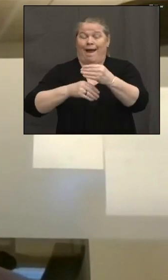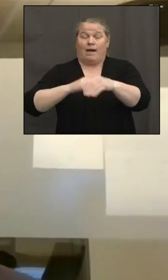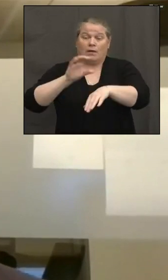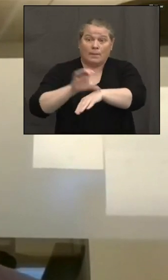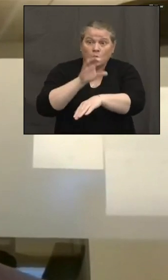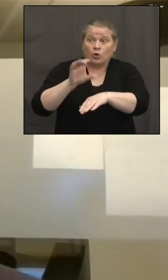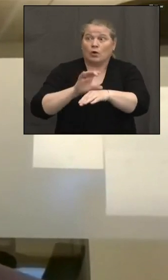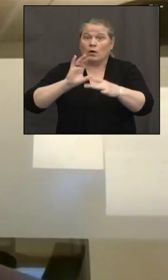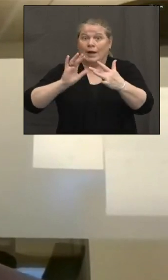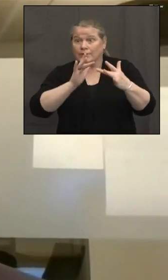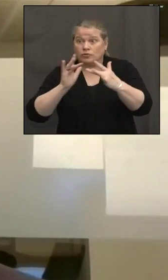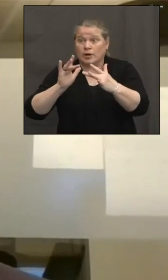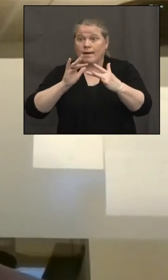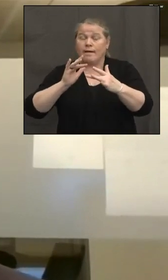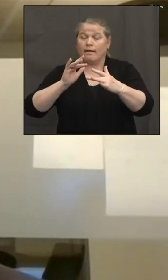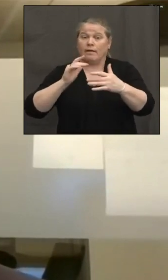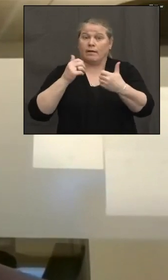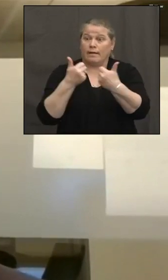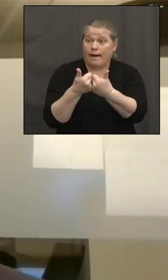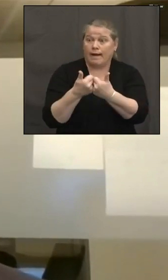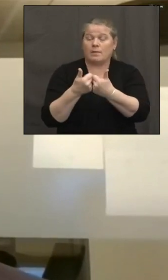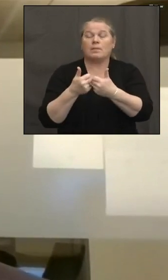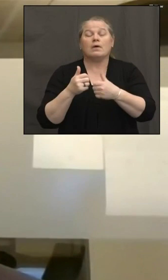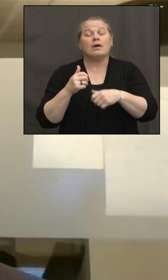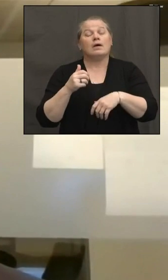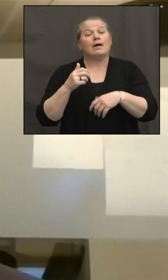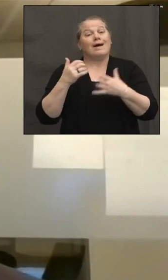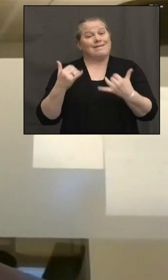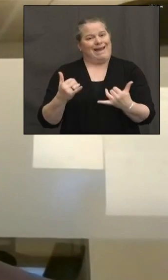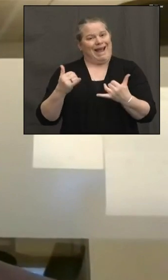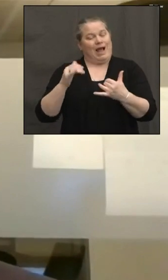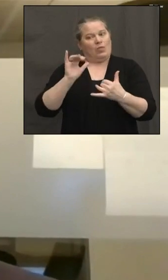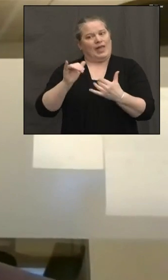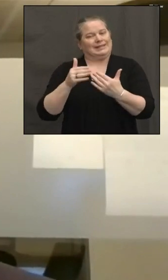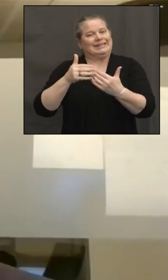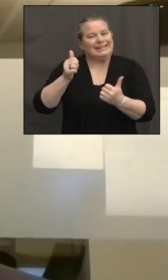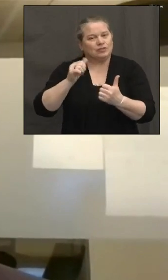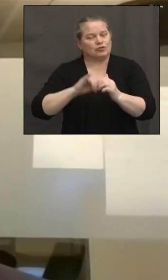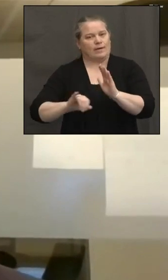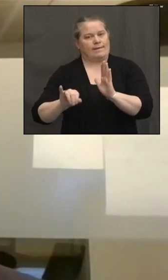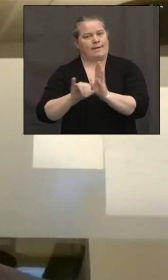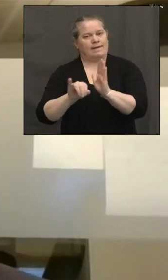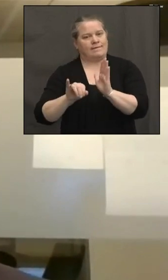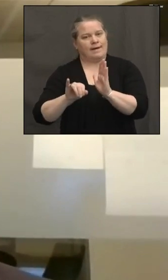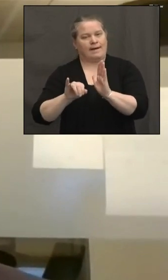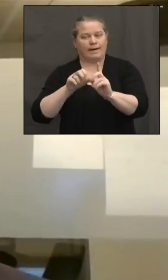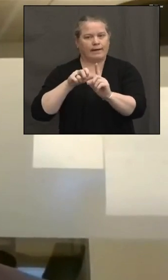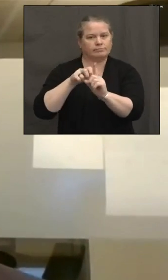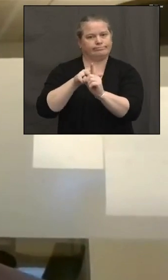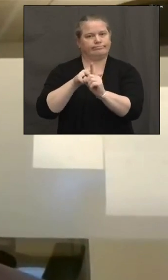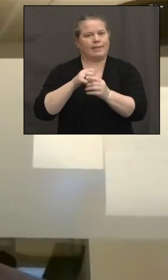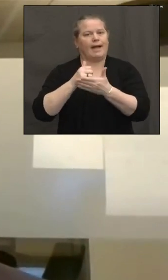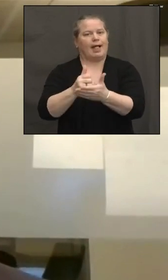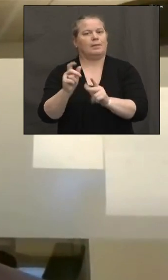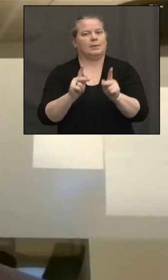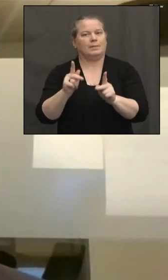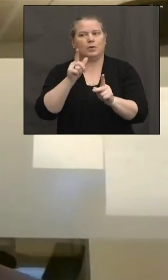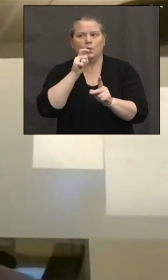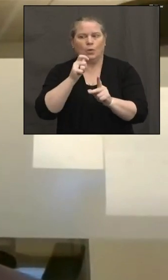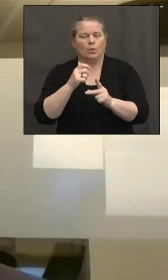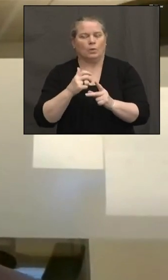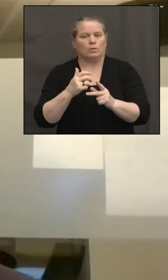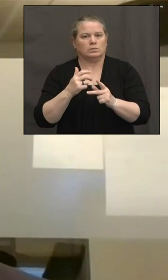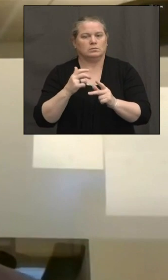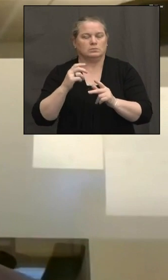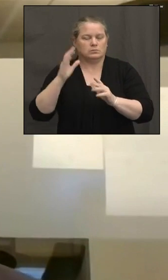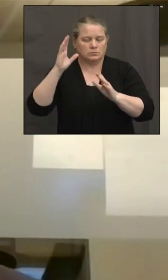options actually make it easier to both identify and to help people who run into trouble. It's much easier to do